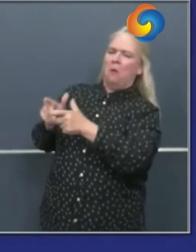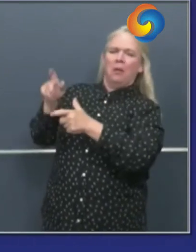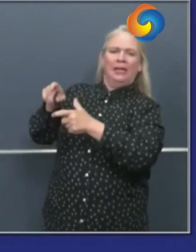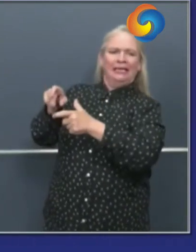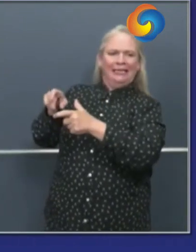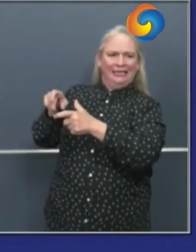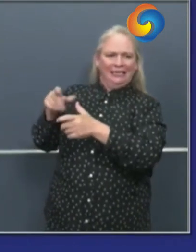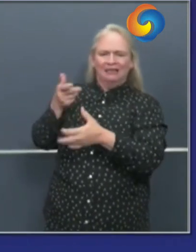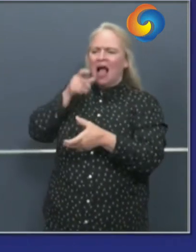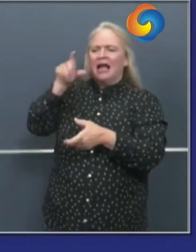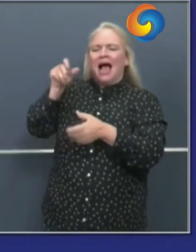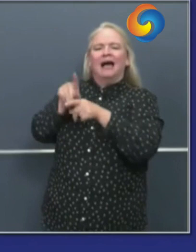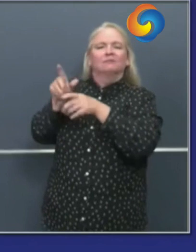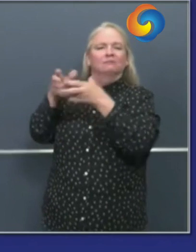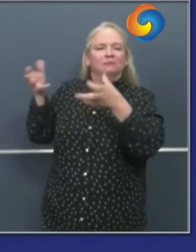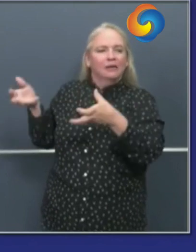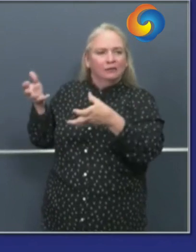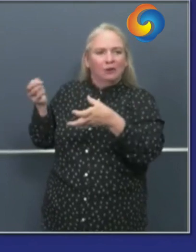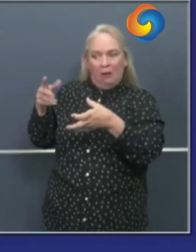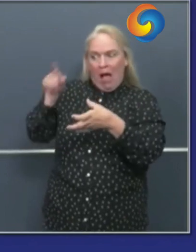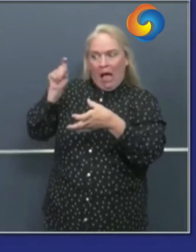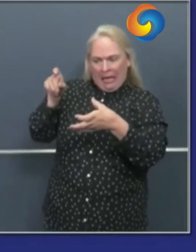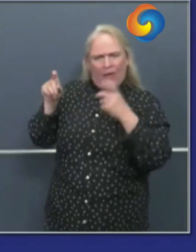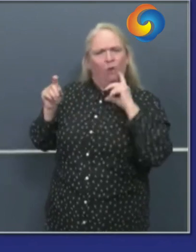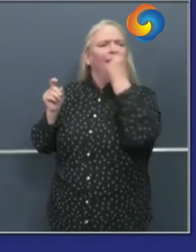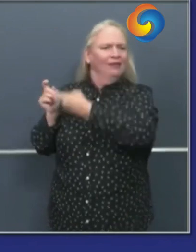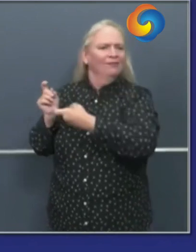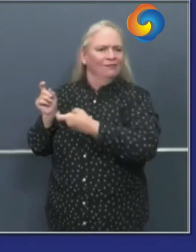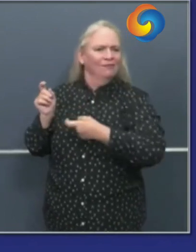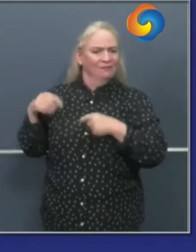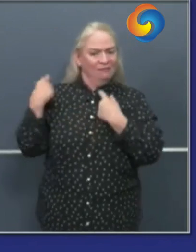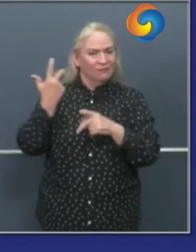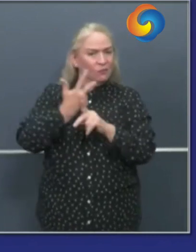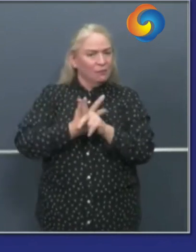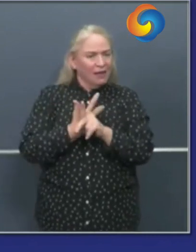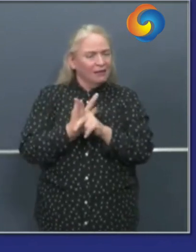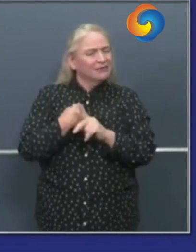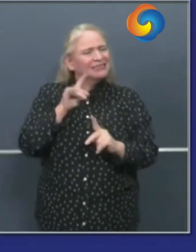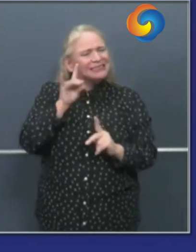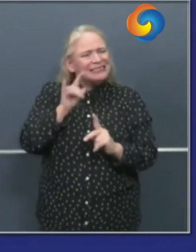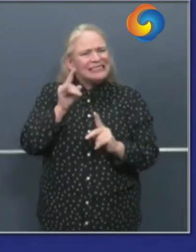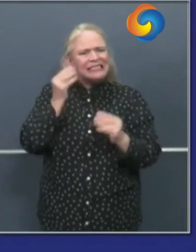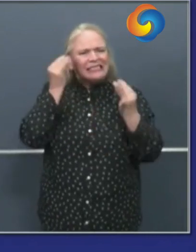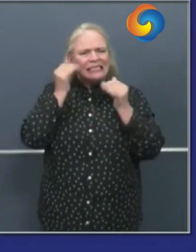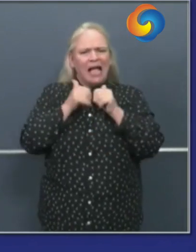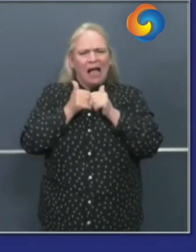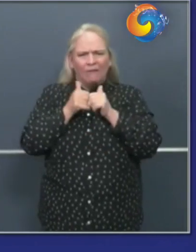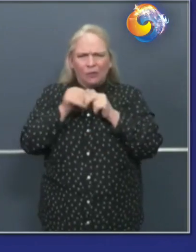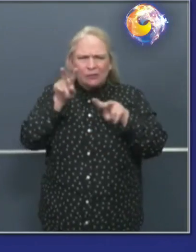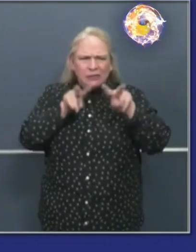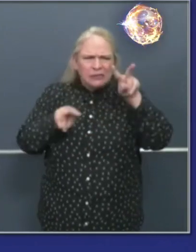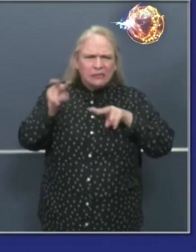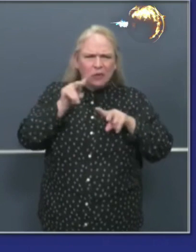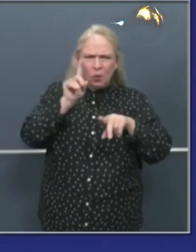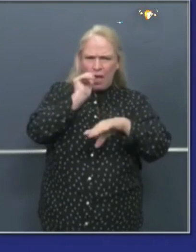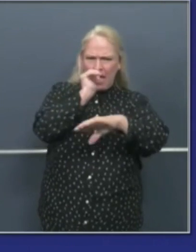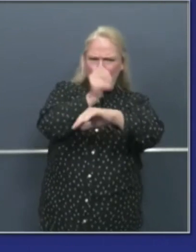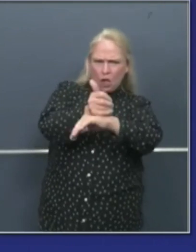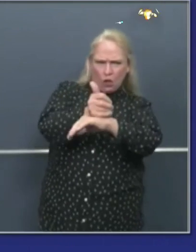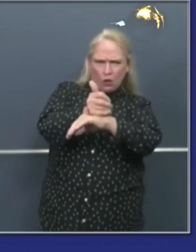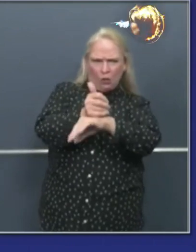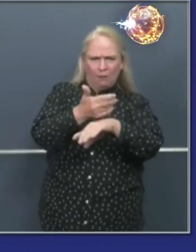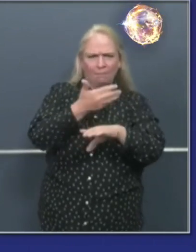we've been looking to procure strategies in a very strategic and mindful way of where those deserts of support were